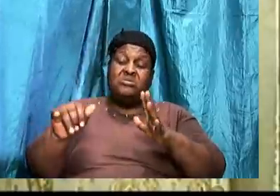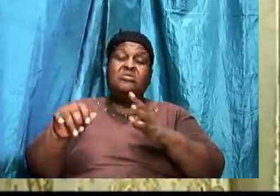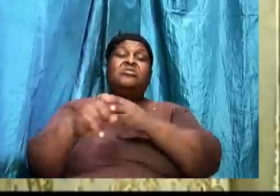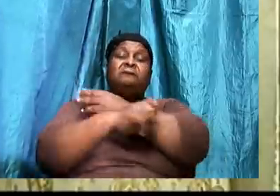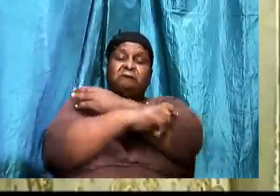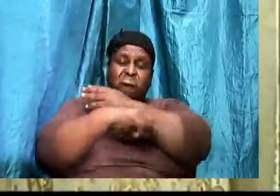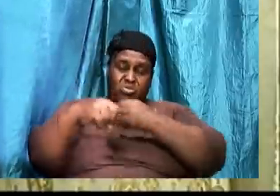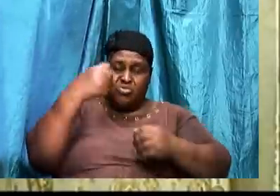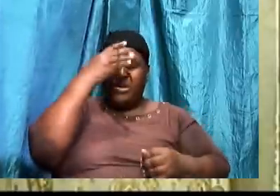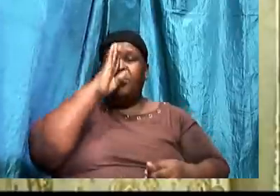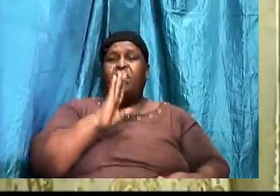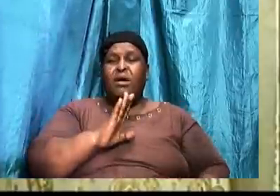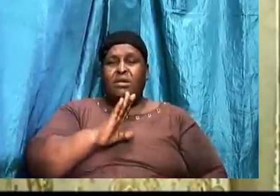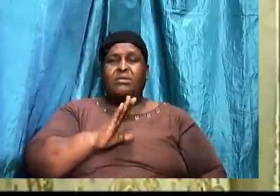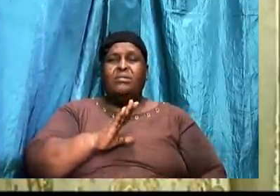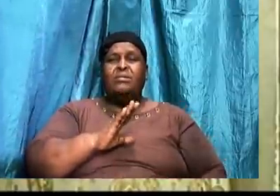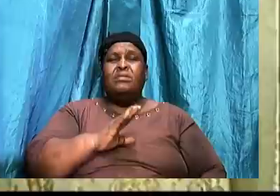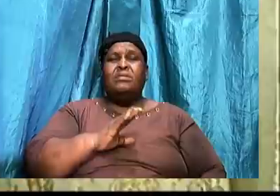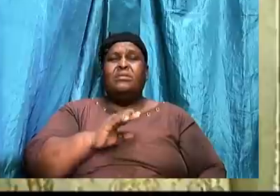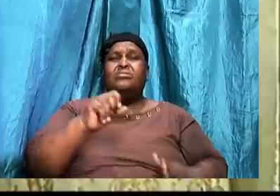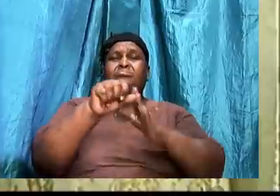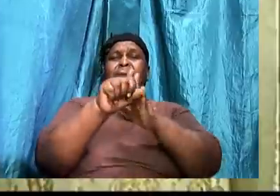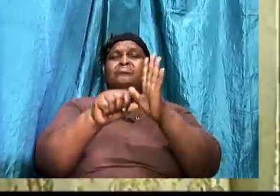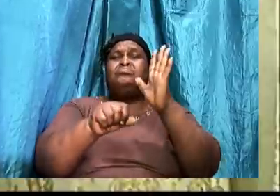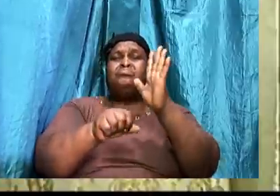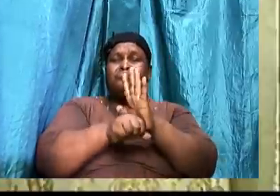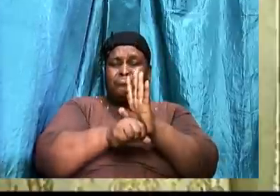Scripture said that God is immutable.